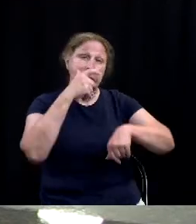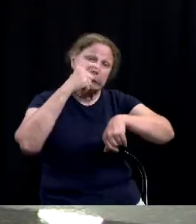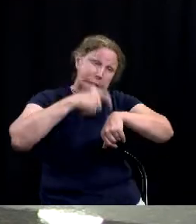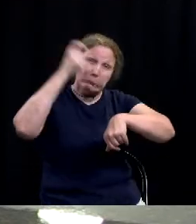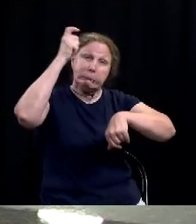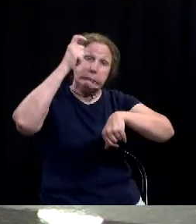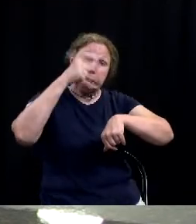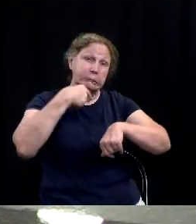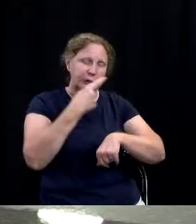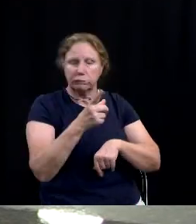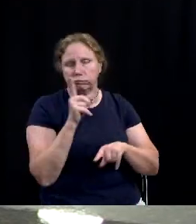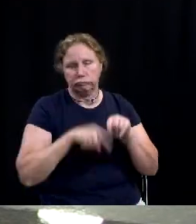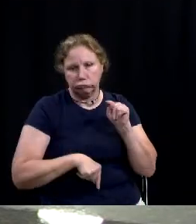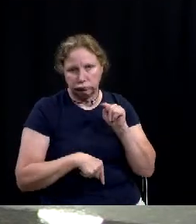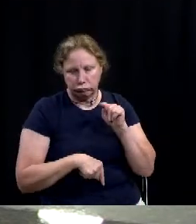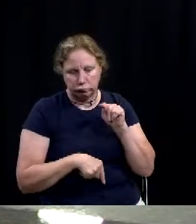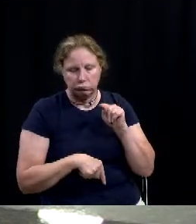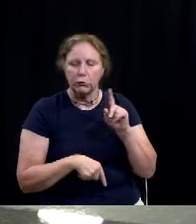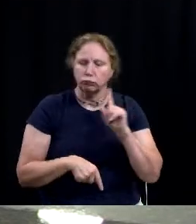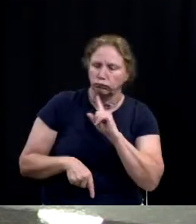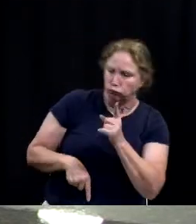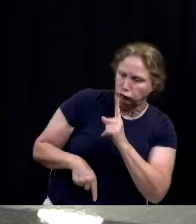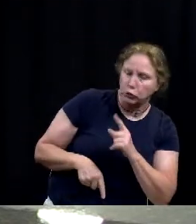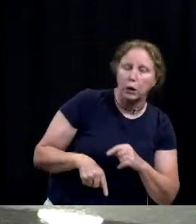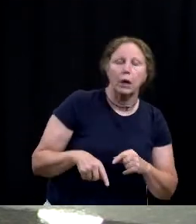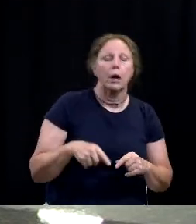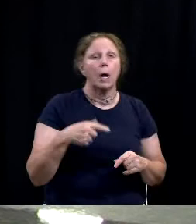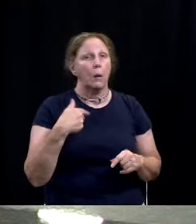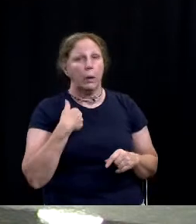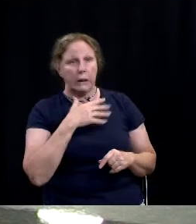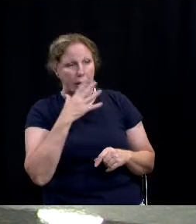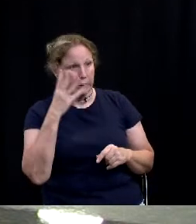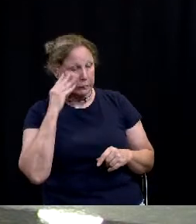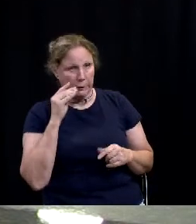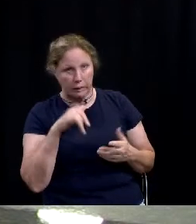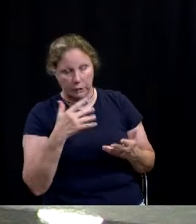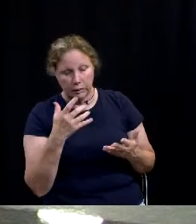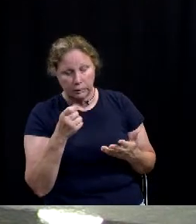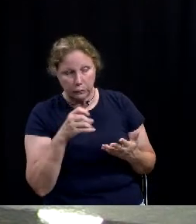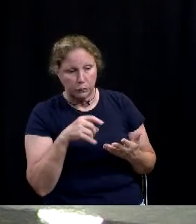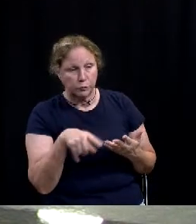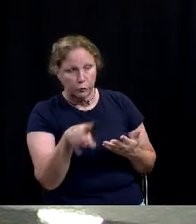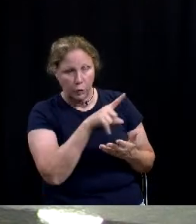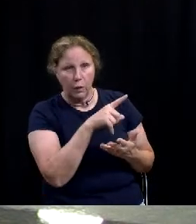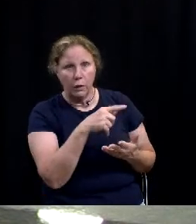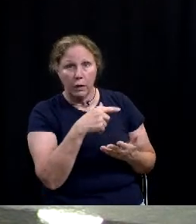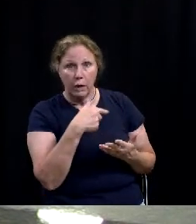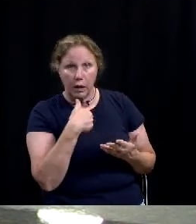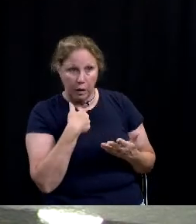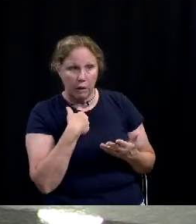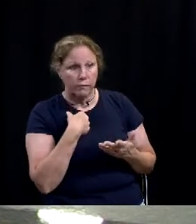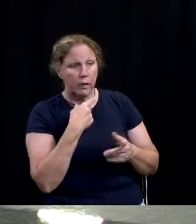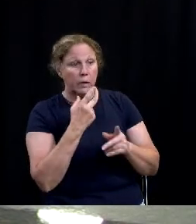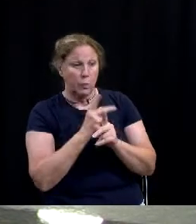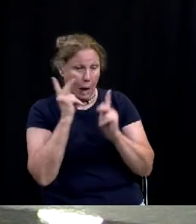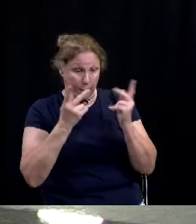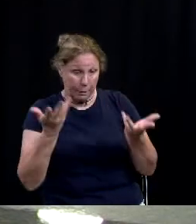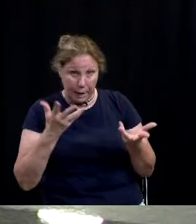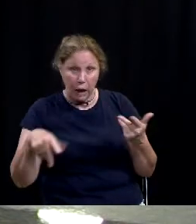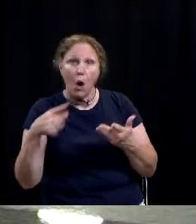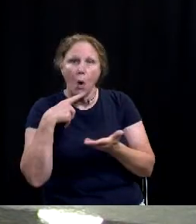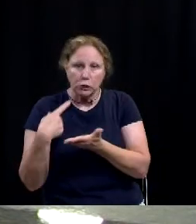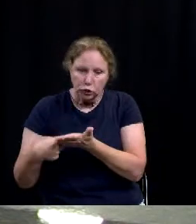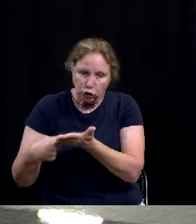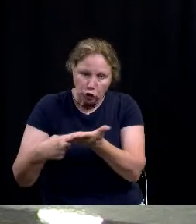timeline on it we're as close as you've ever been on it uh and i think you have uh the right folks in the community that are talking about